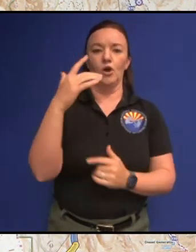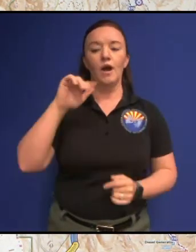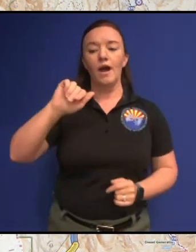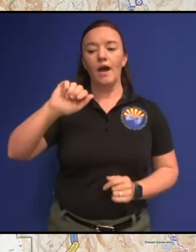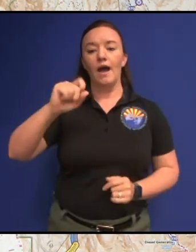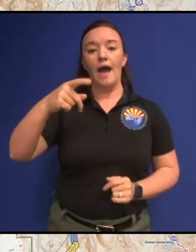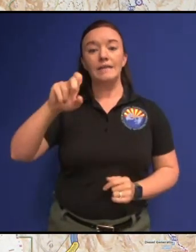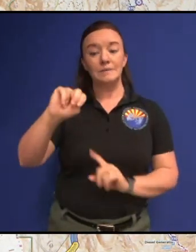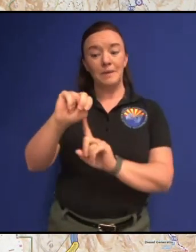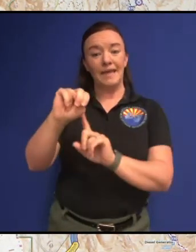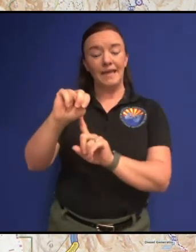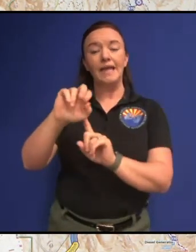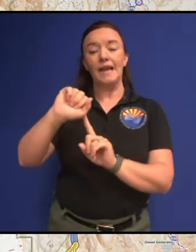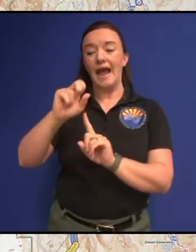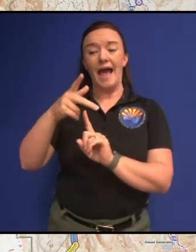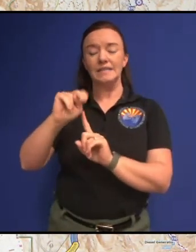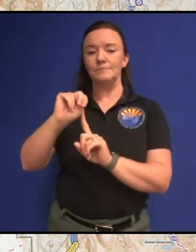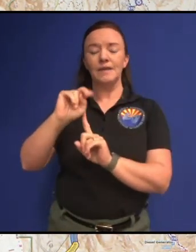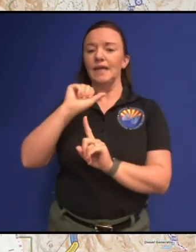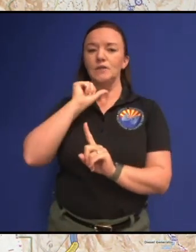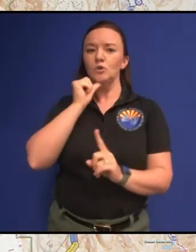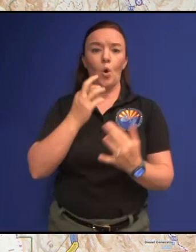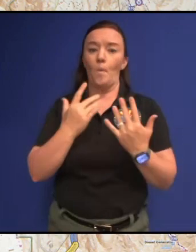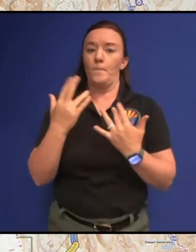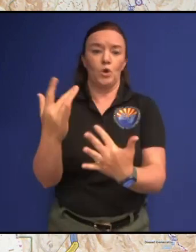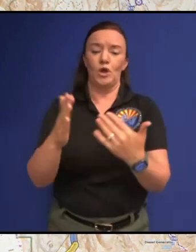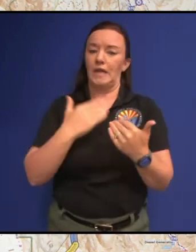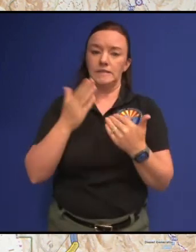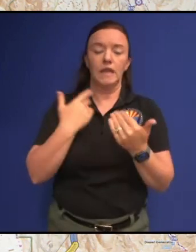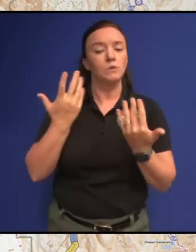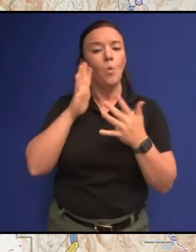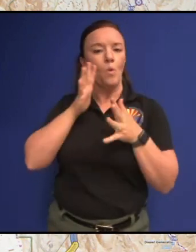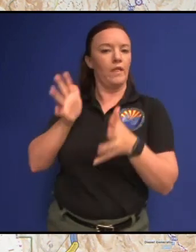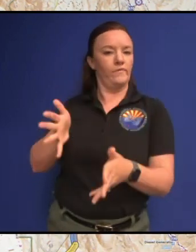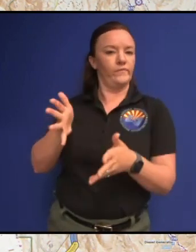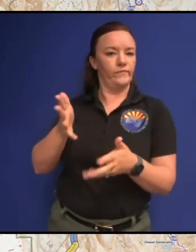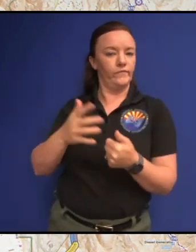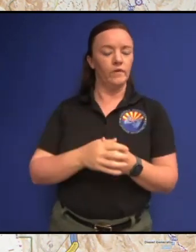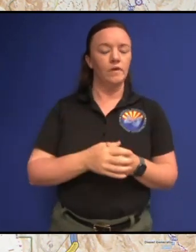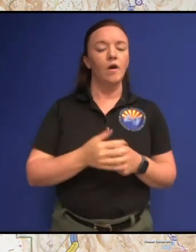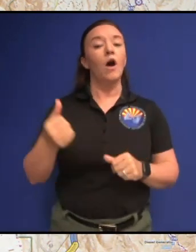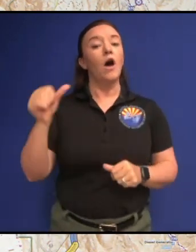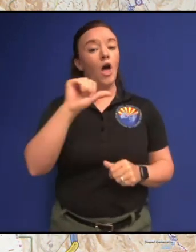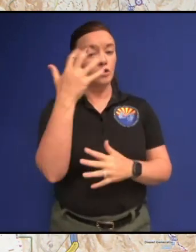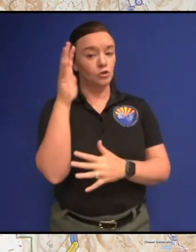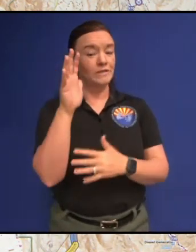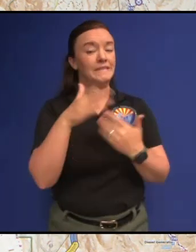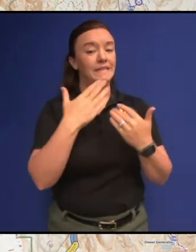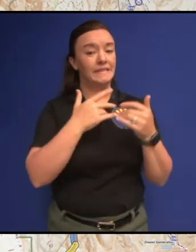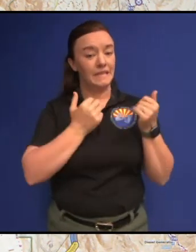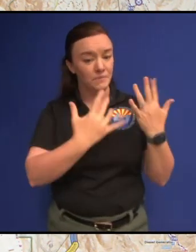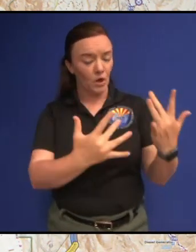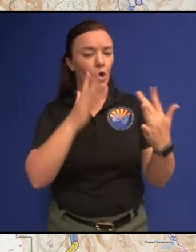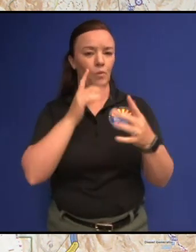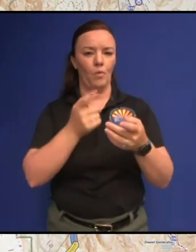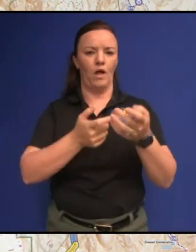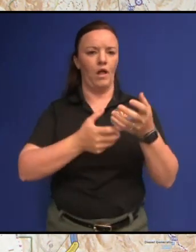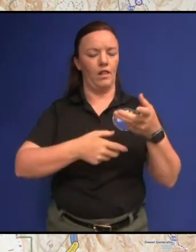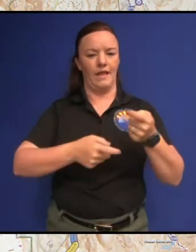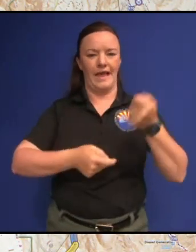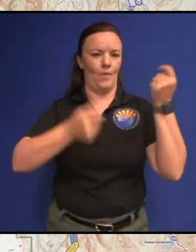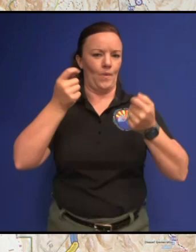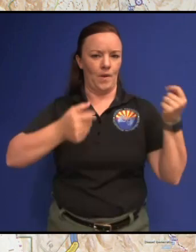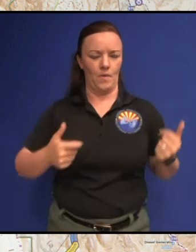because aspen don't burn good and then those those trees are pulled out of there and then they are skidded